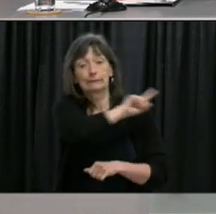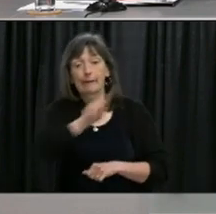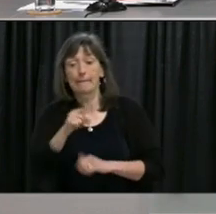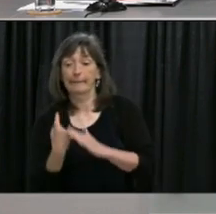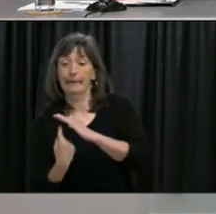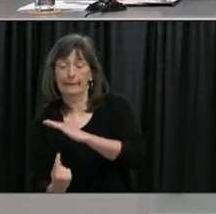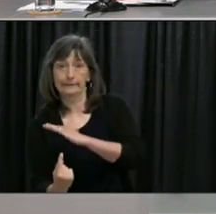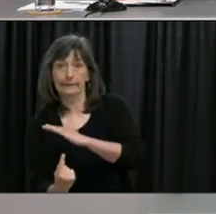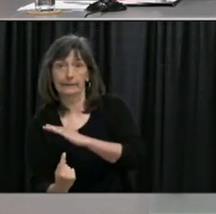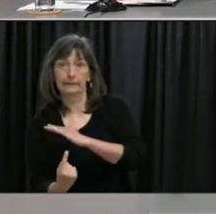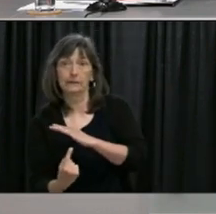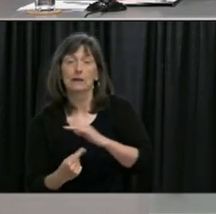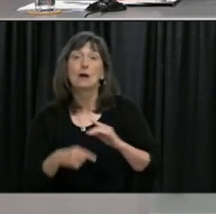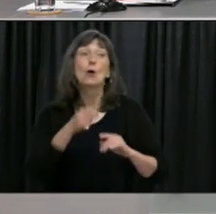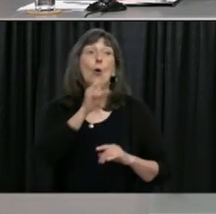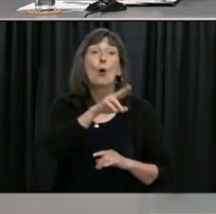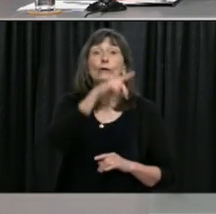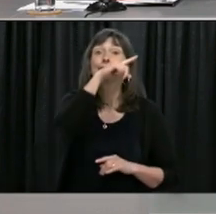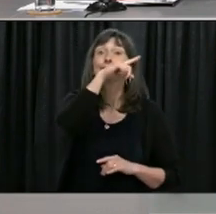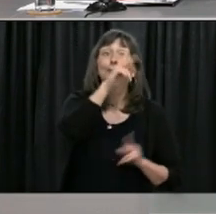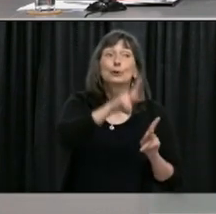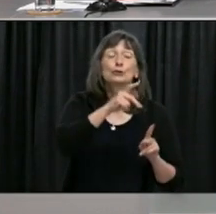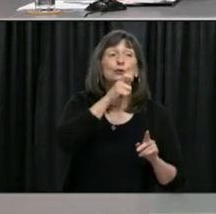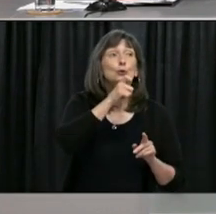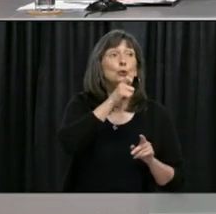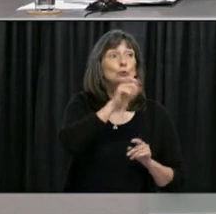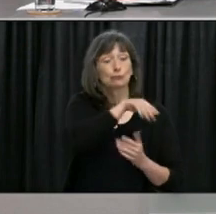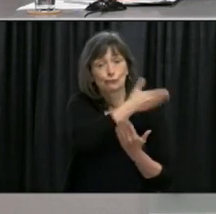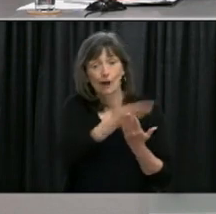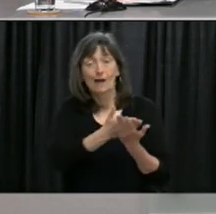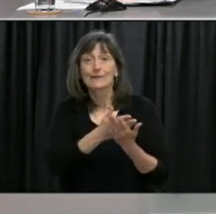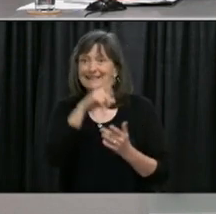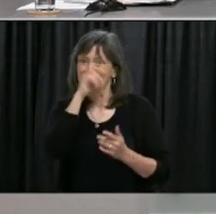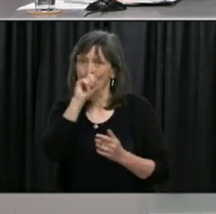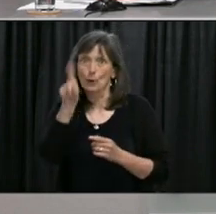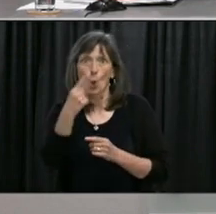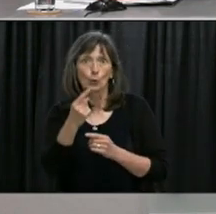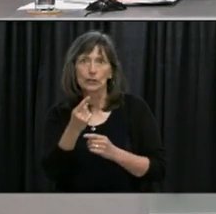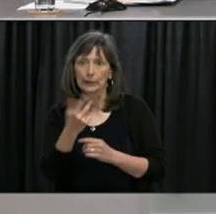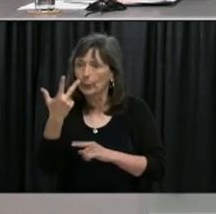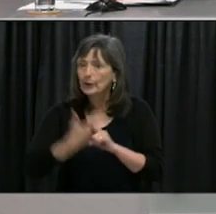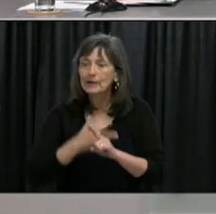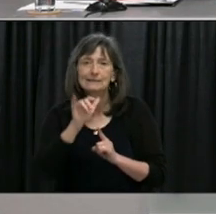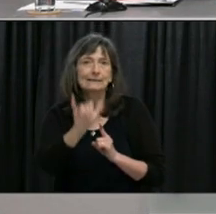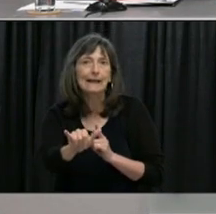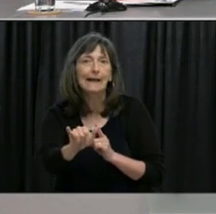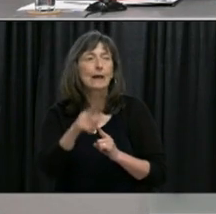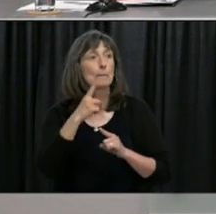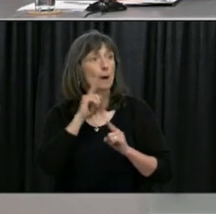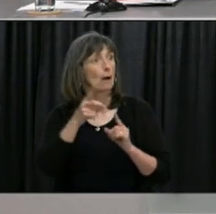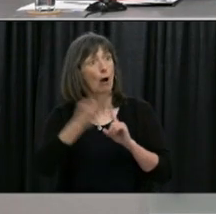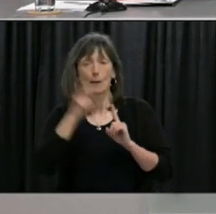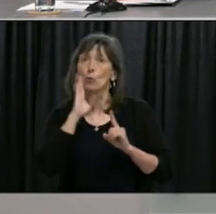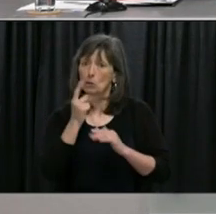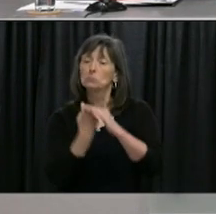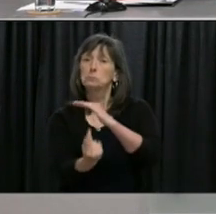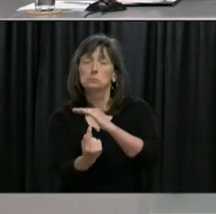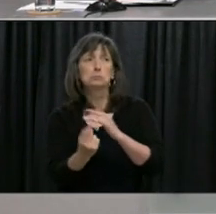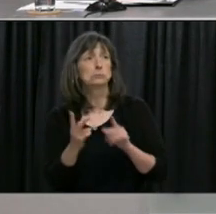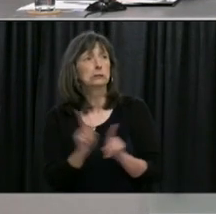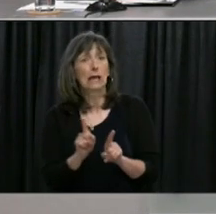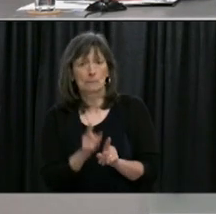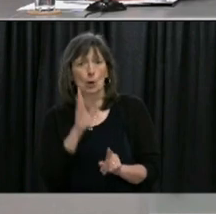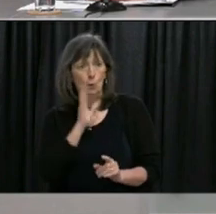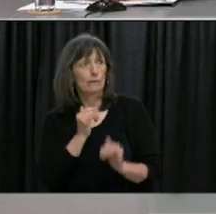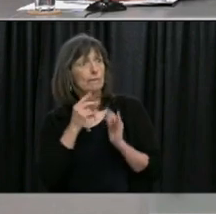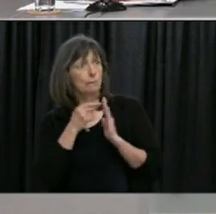isolates and a seasonal resident who says that they would do the same thing if they were to come to the province put themselves automatically in 14 days